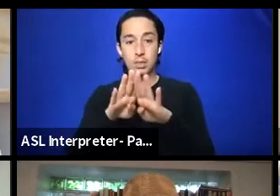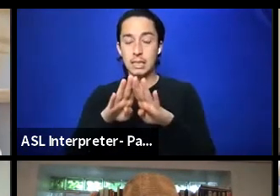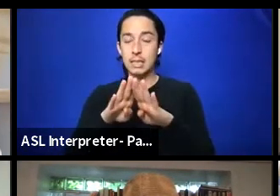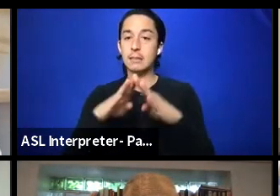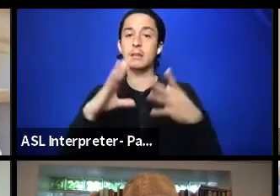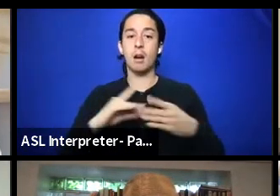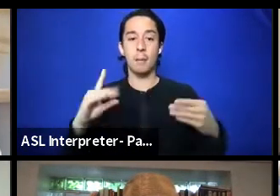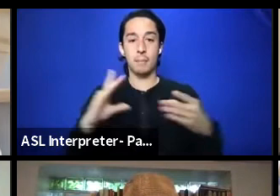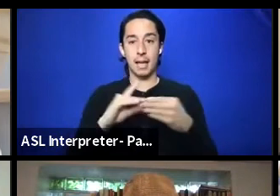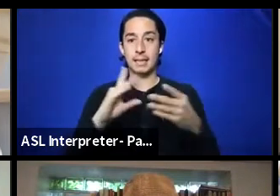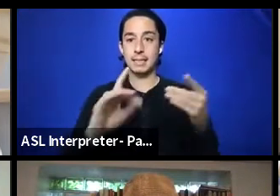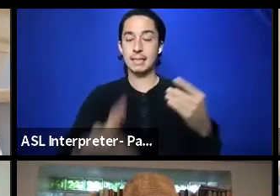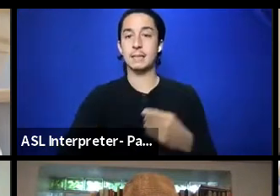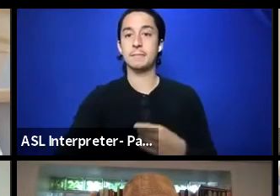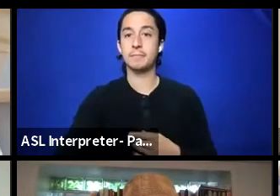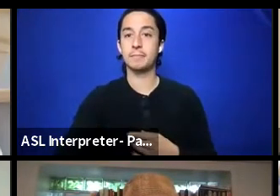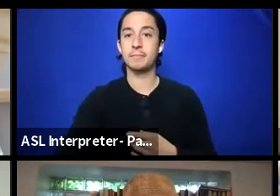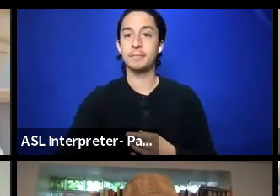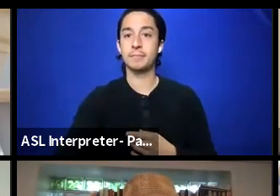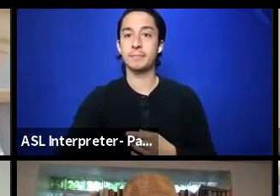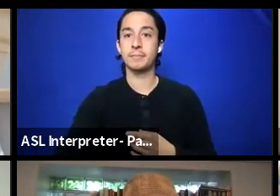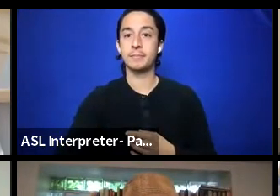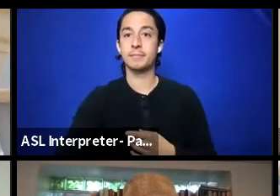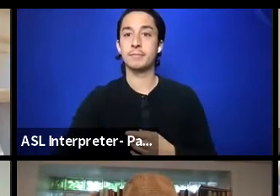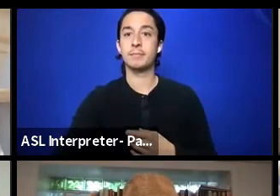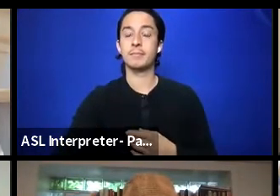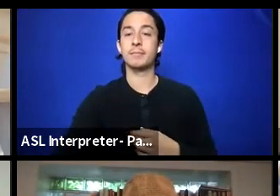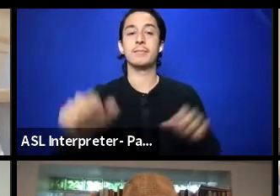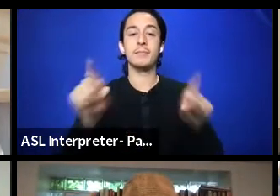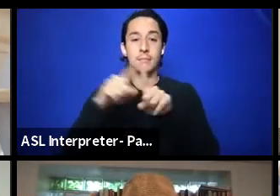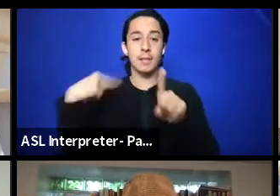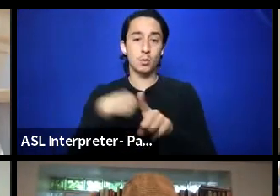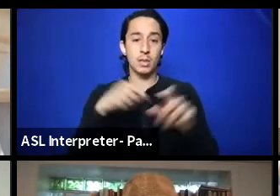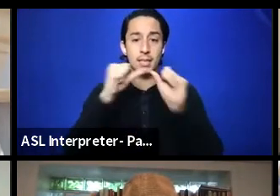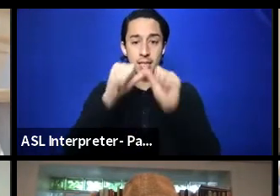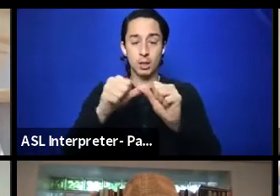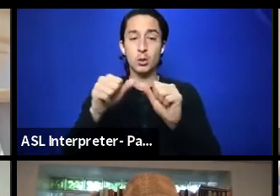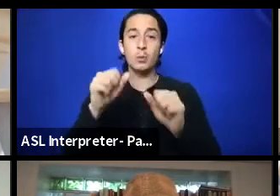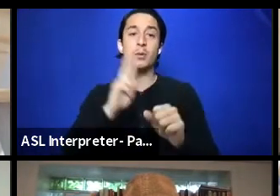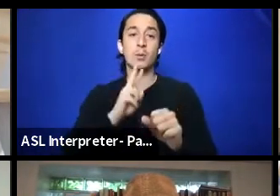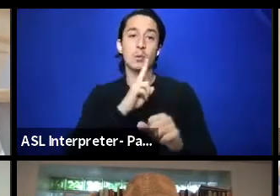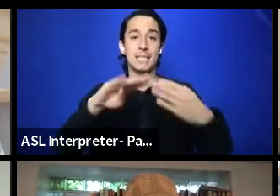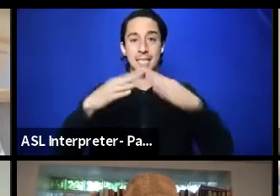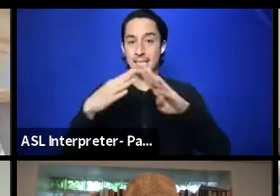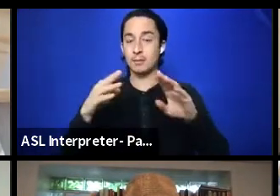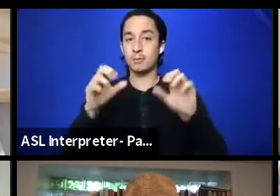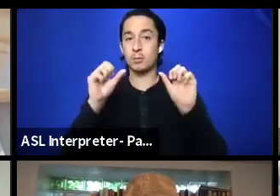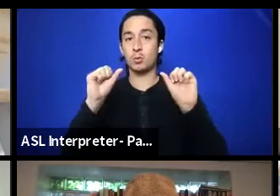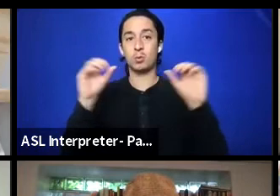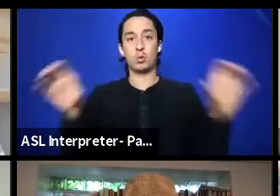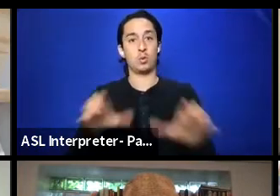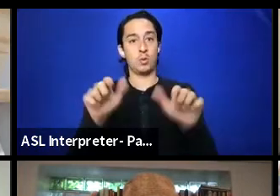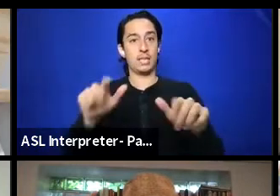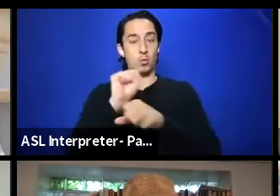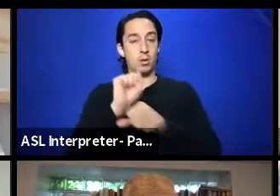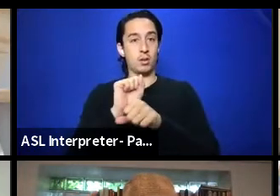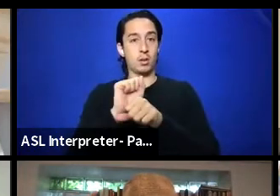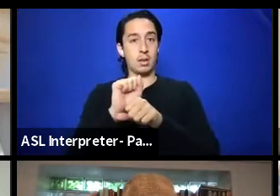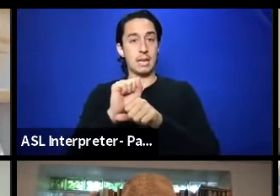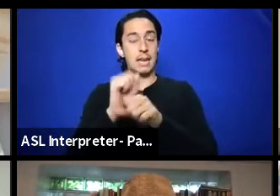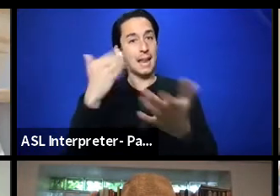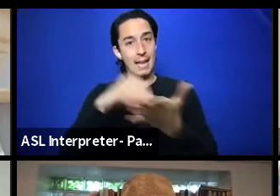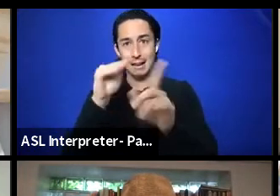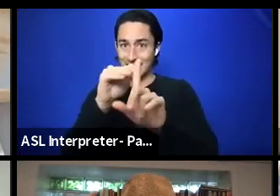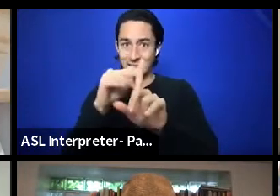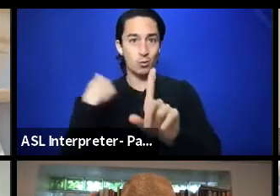comments as we continue in the Twin Cities to do this work and again to be reminded that we're not alone we